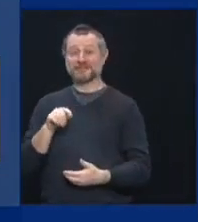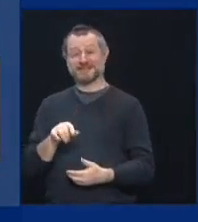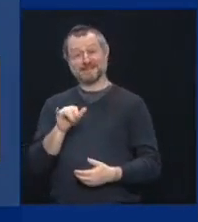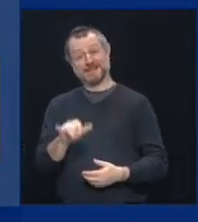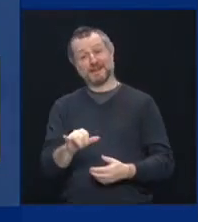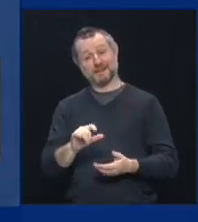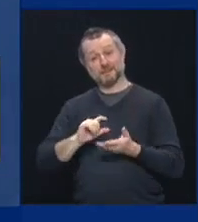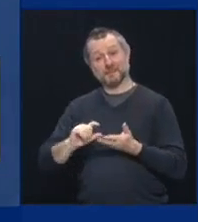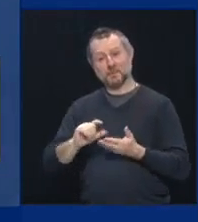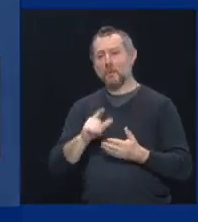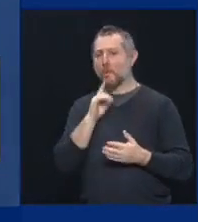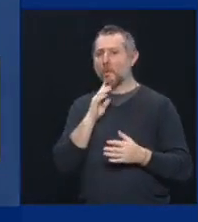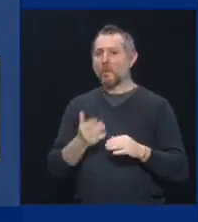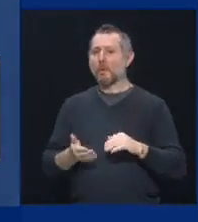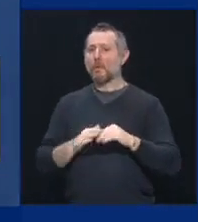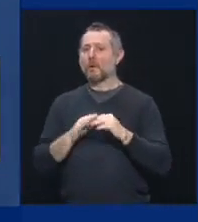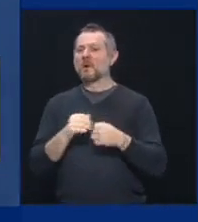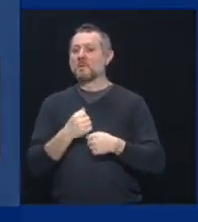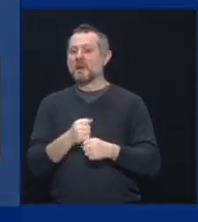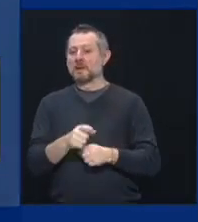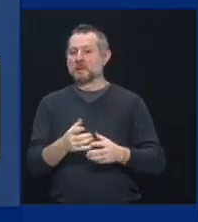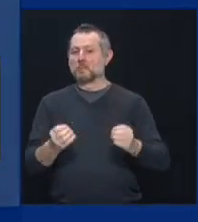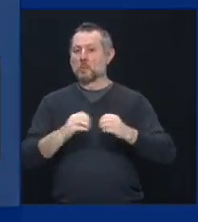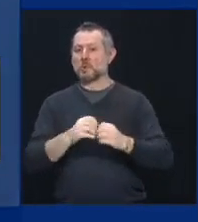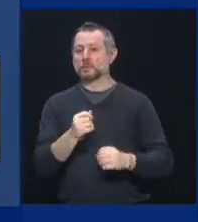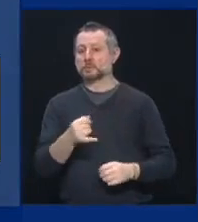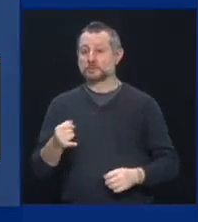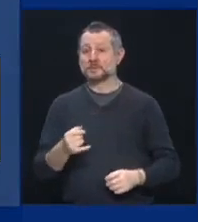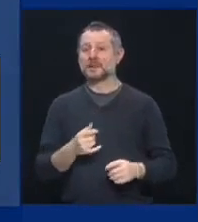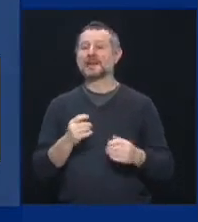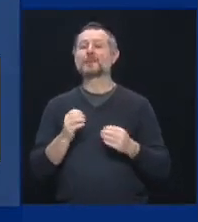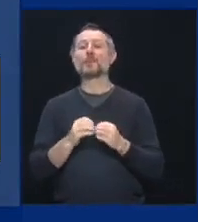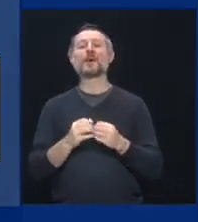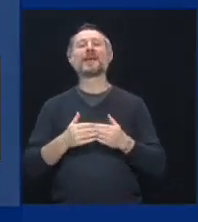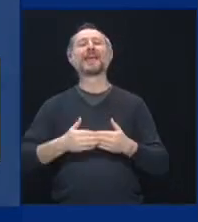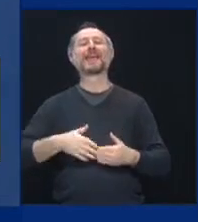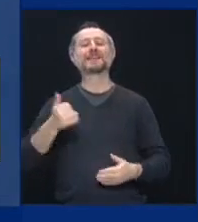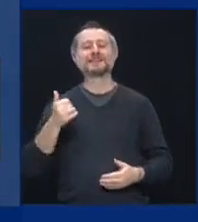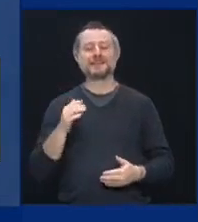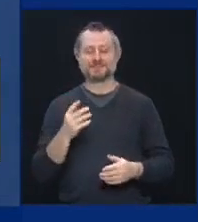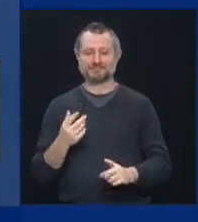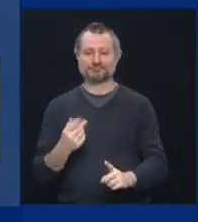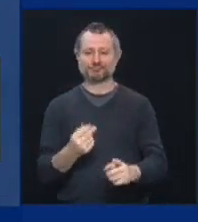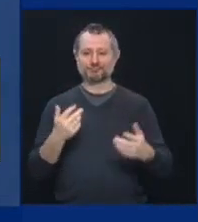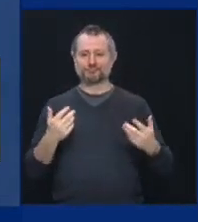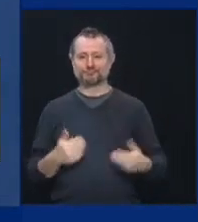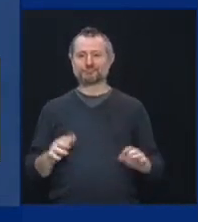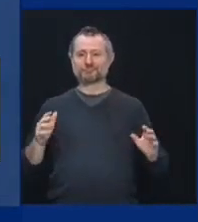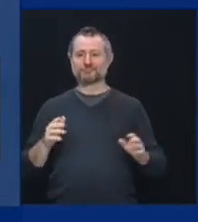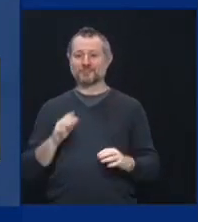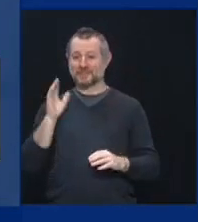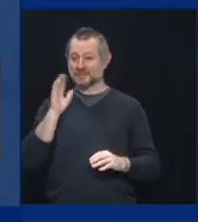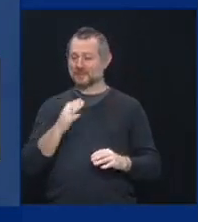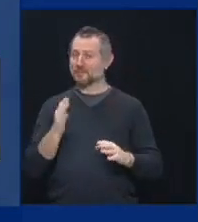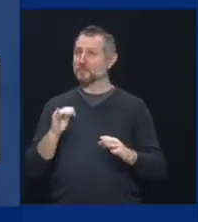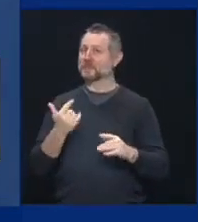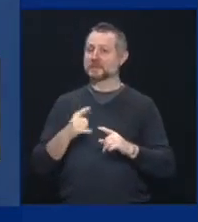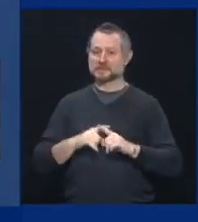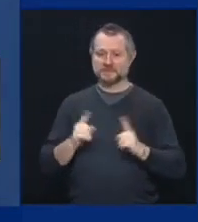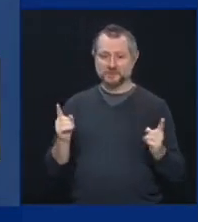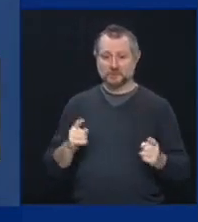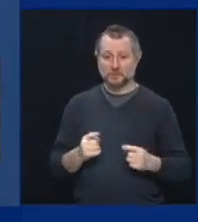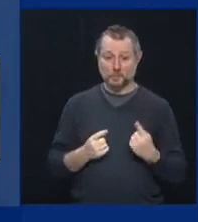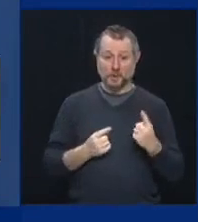level. And they're the easiest to administer. It is night and day between doing one dose and then doing two